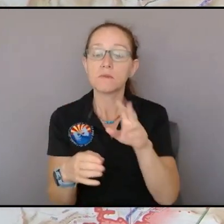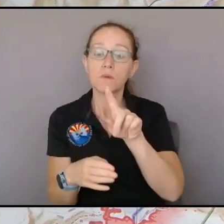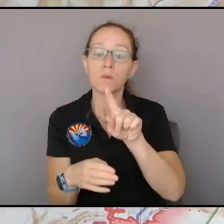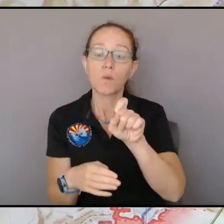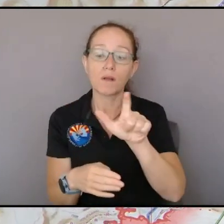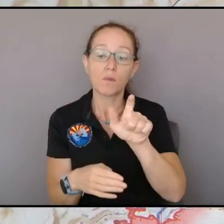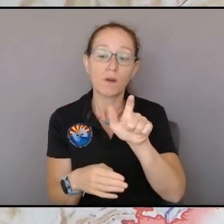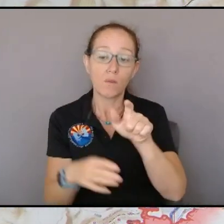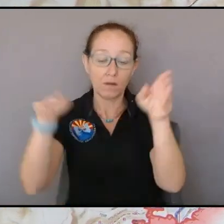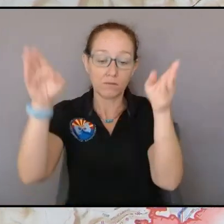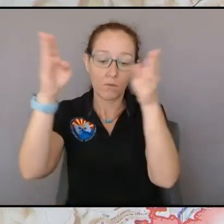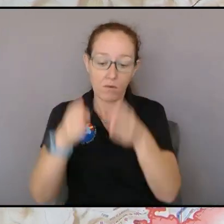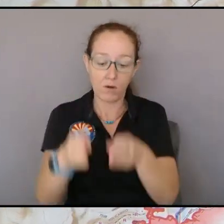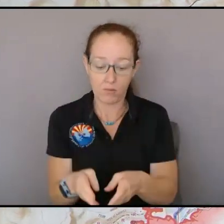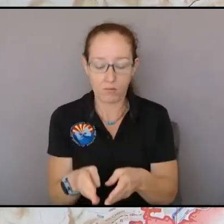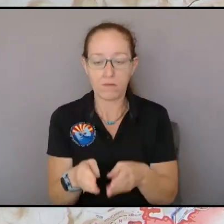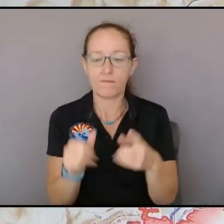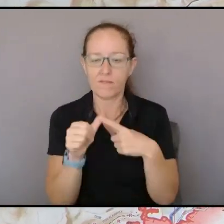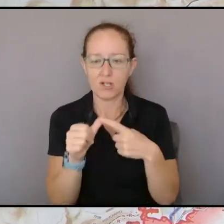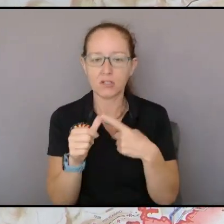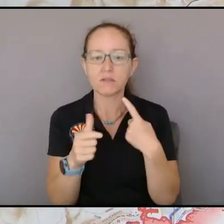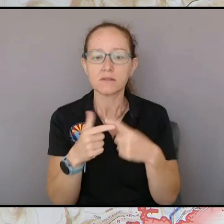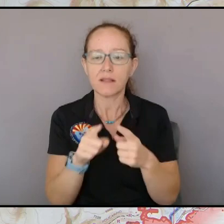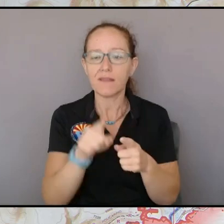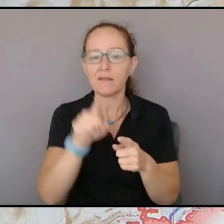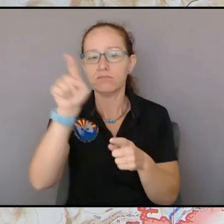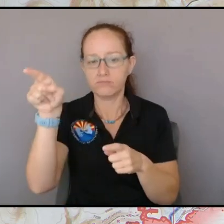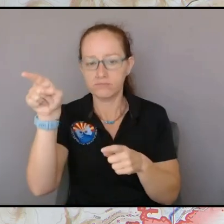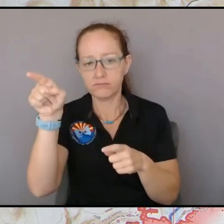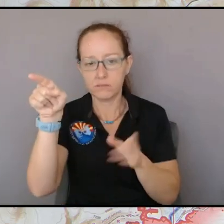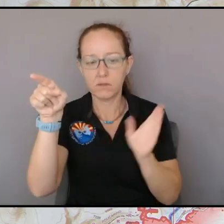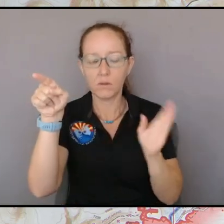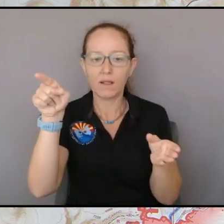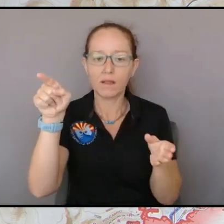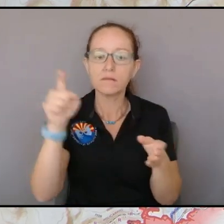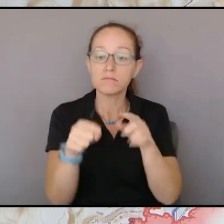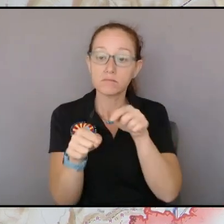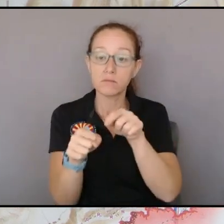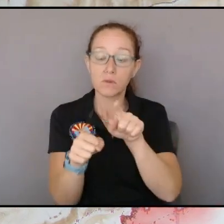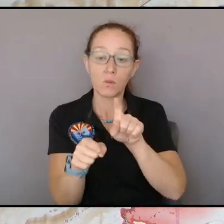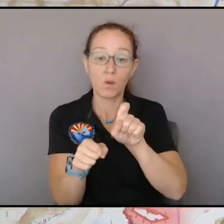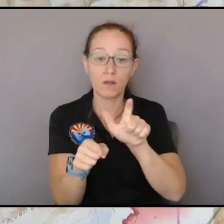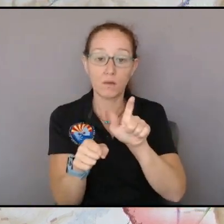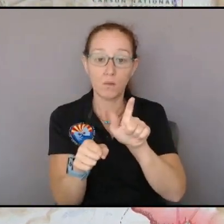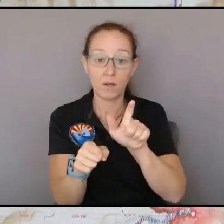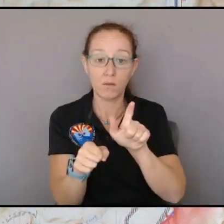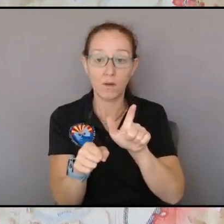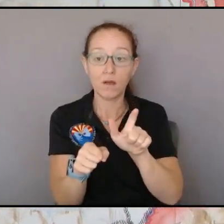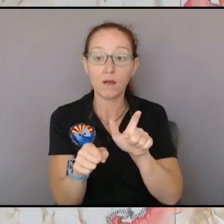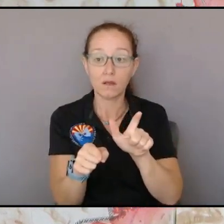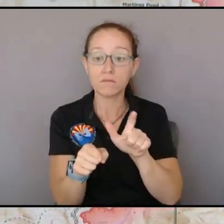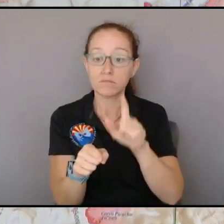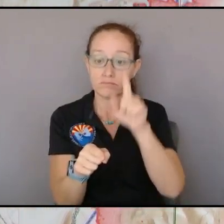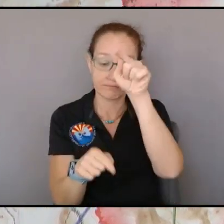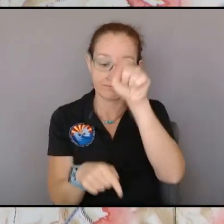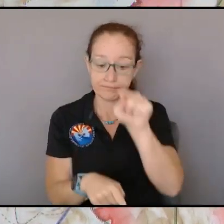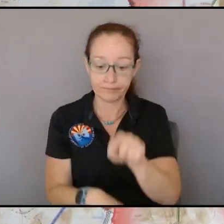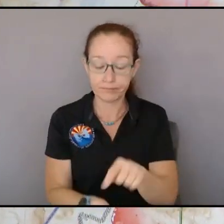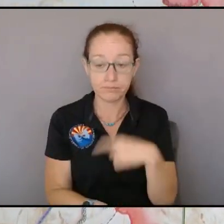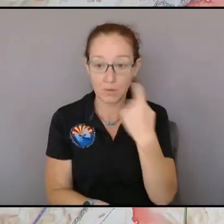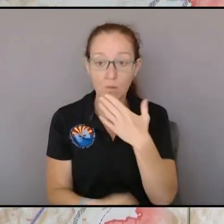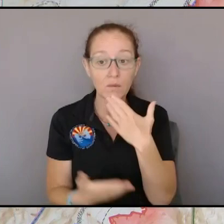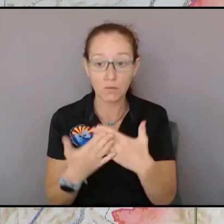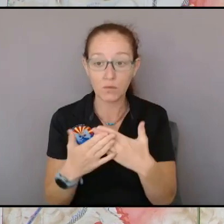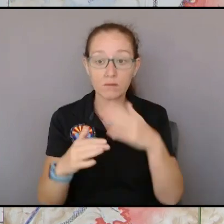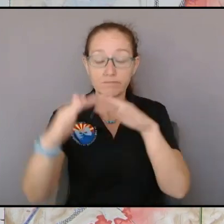first and then we'll go up to the up to the left there to the west down the 121 corridor from Chacon everything's looking really good all the way up